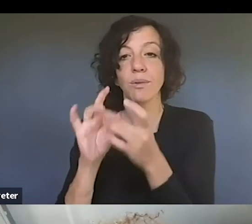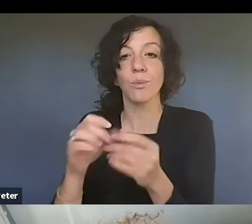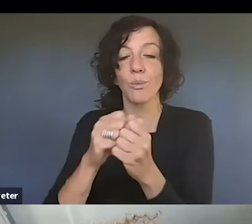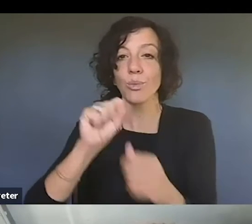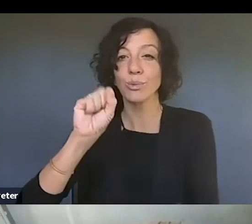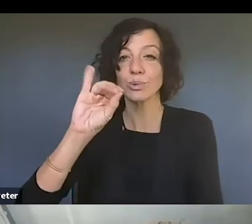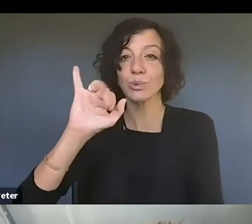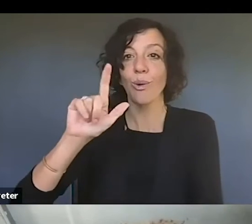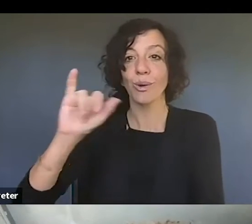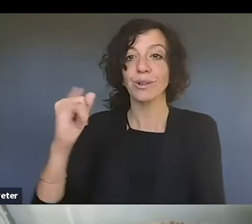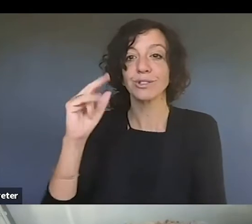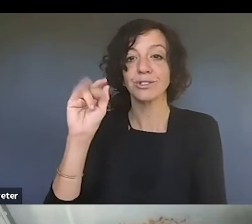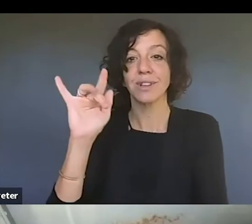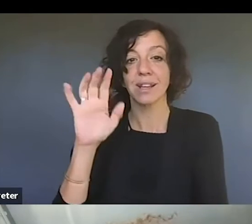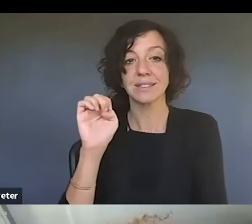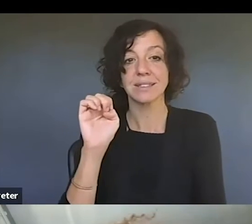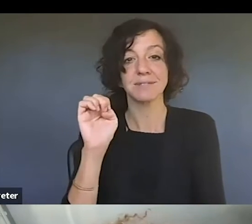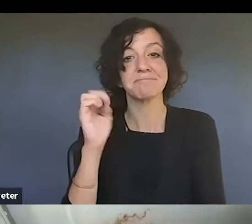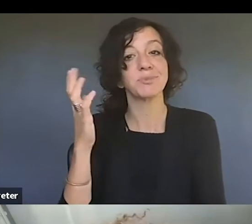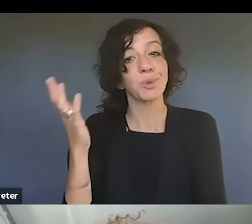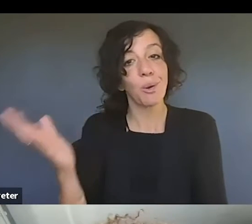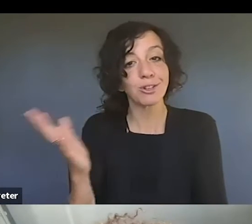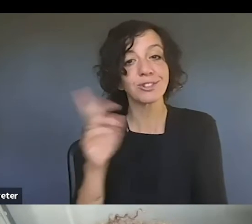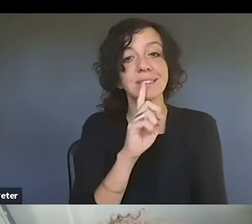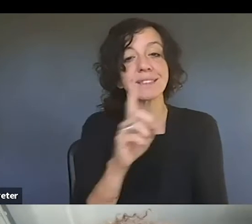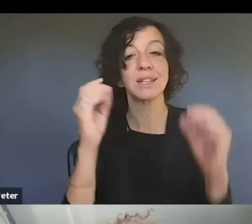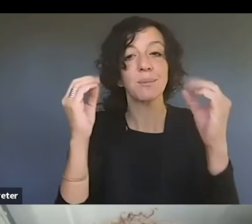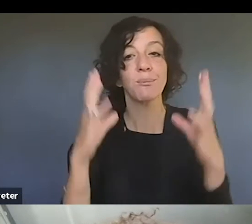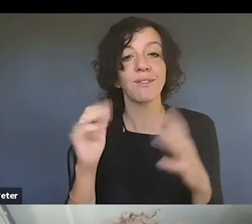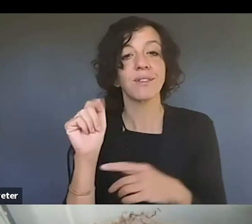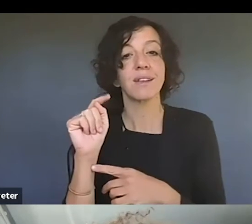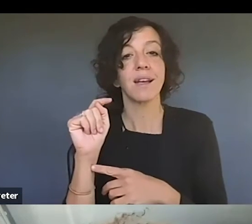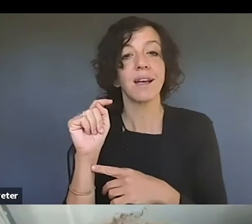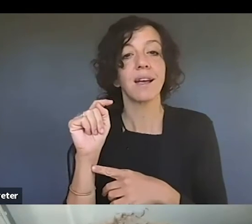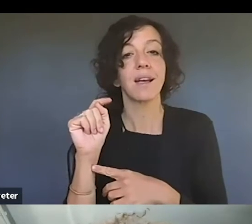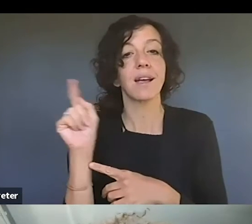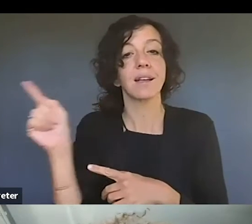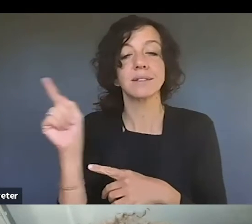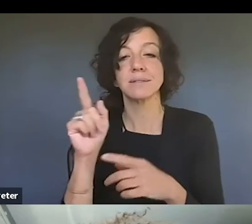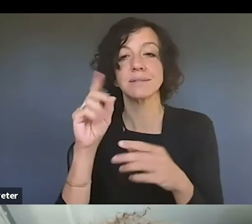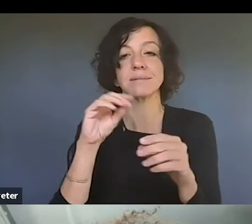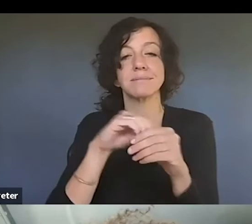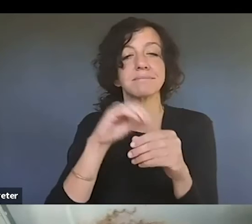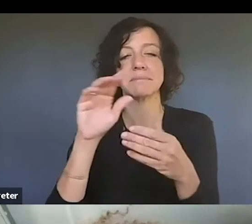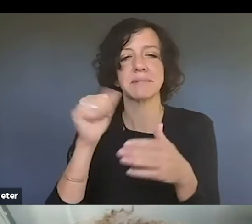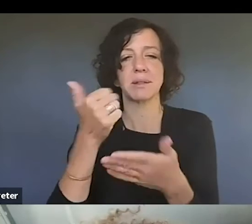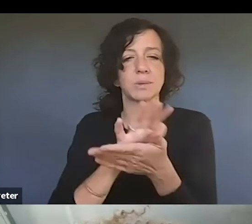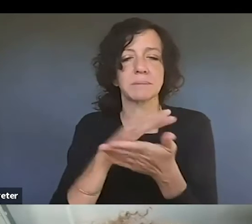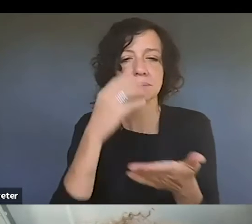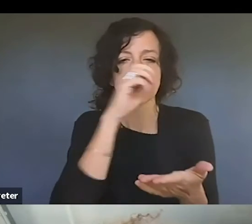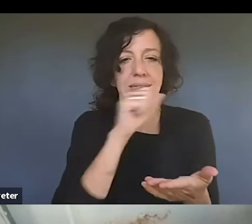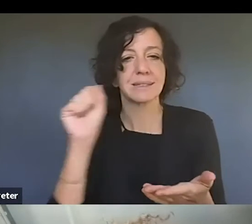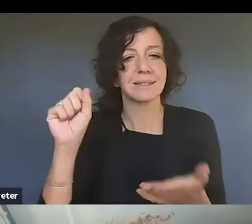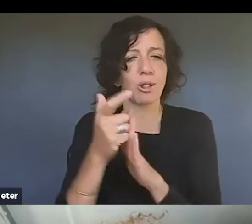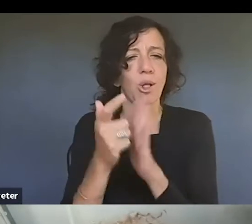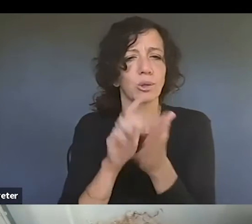space. And Sandra is a professor over at GM law. And, you know, their clinic is